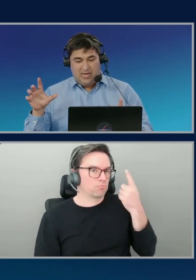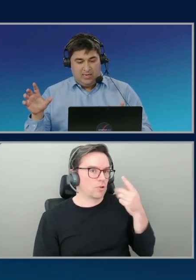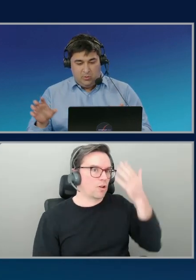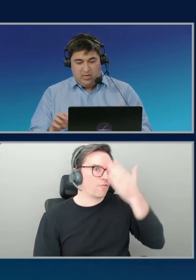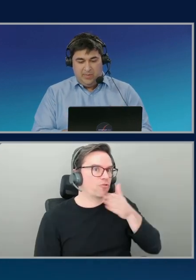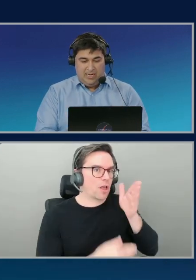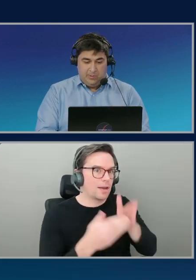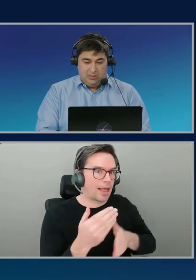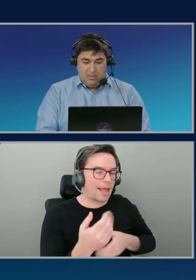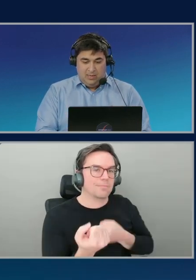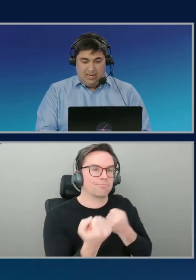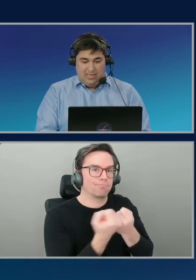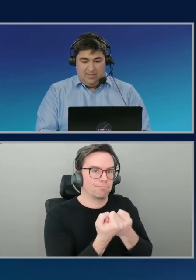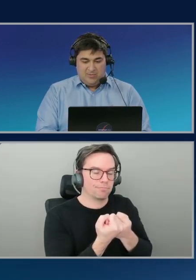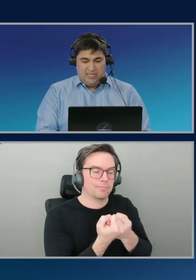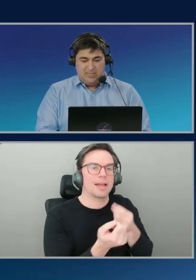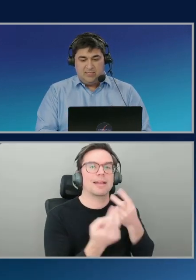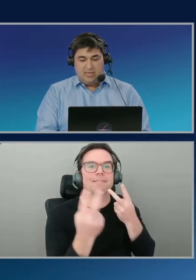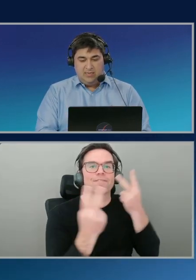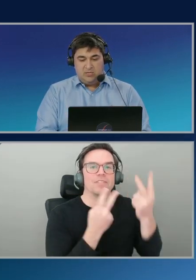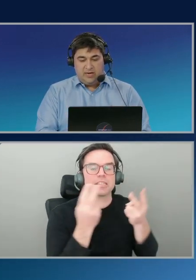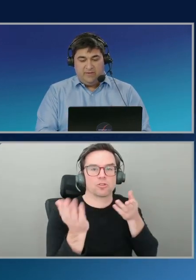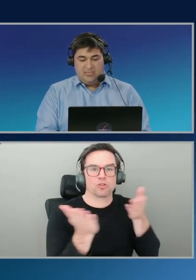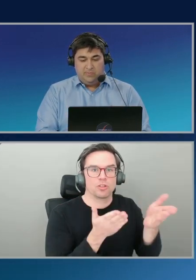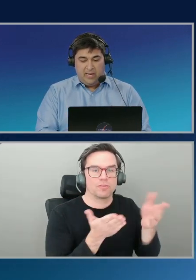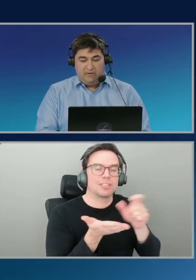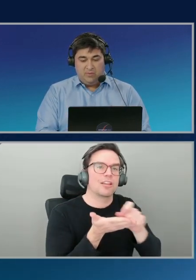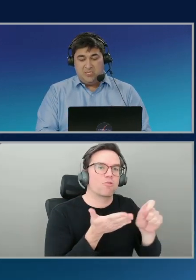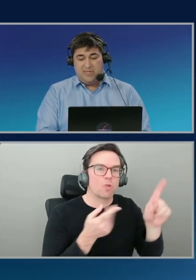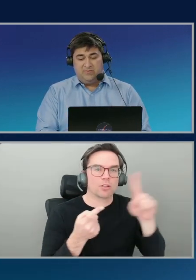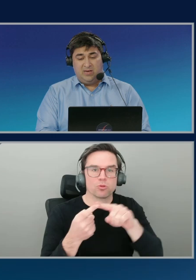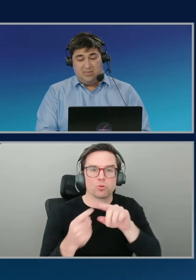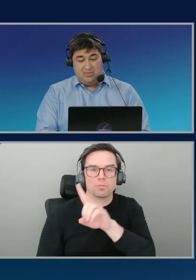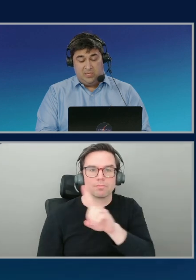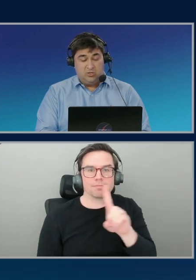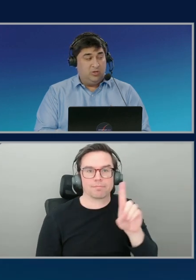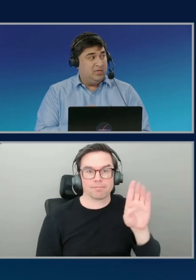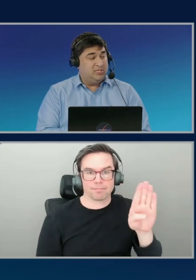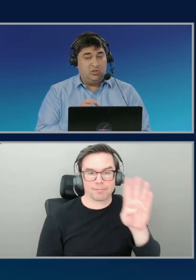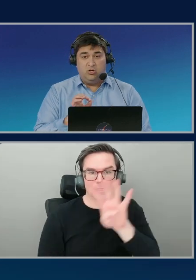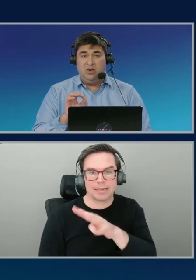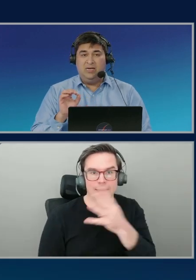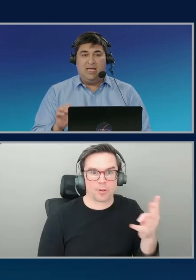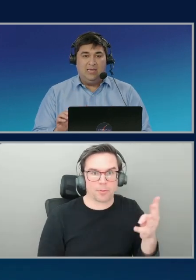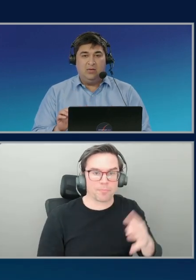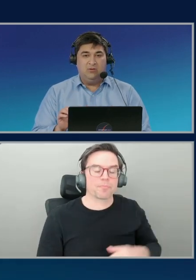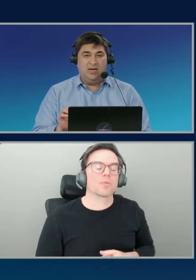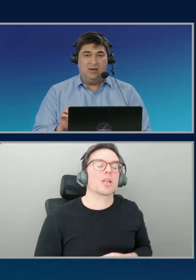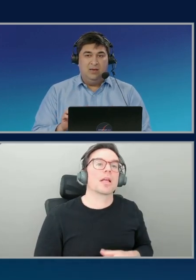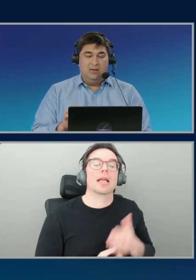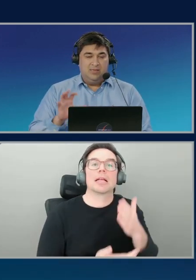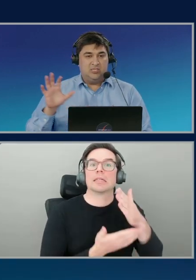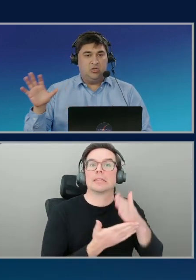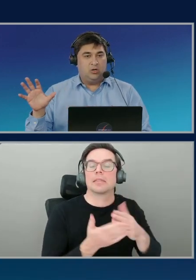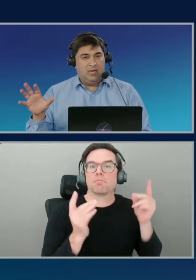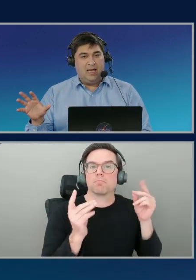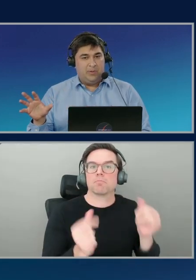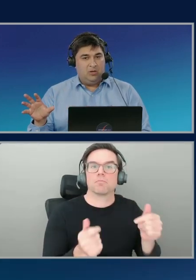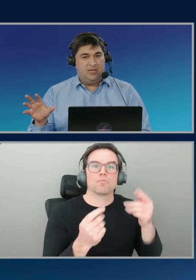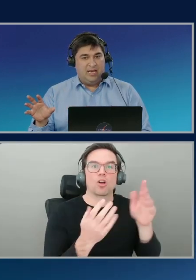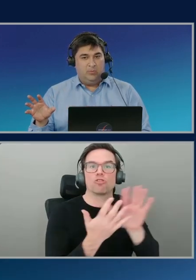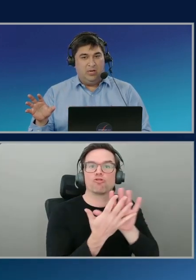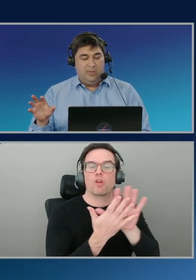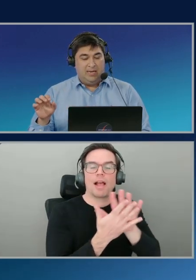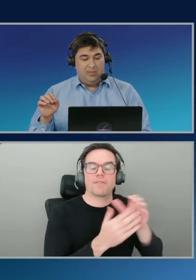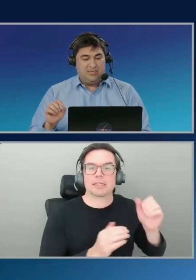writing to a DynamoDB table. And there's been a sudden traffic spike from a specific customer. So it's not only telling you that there's throttling